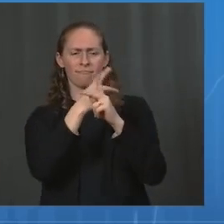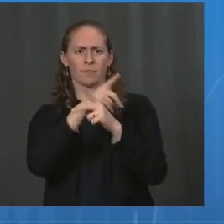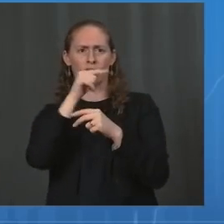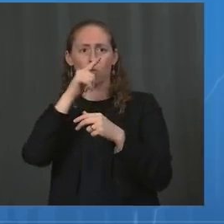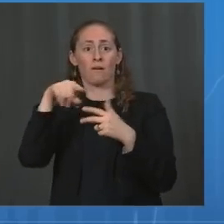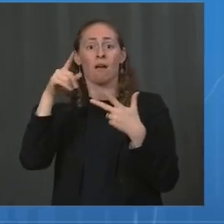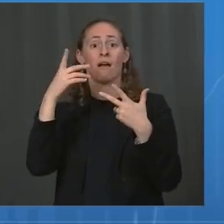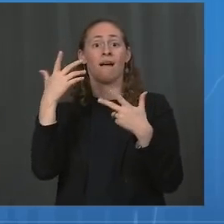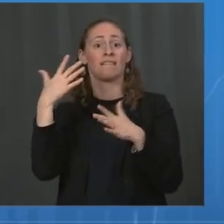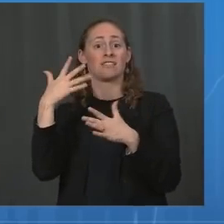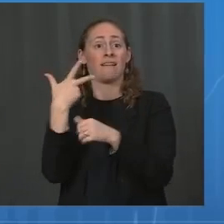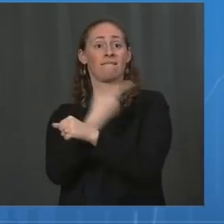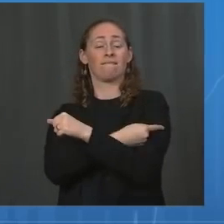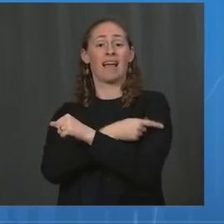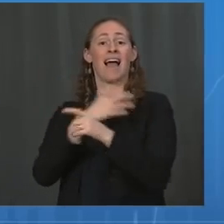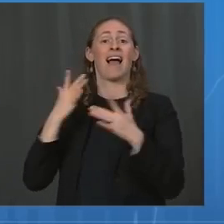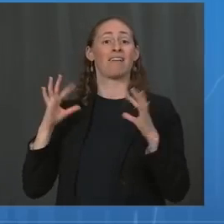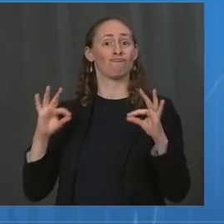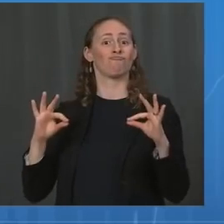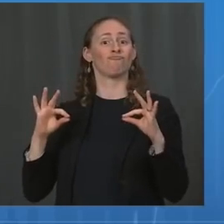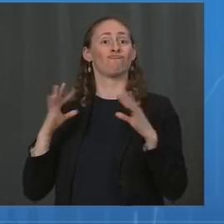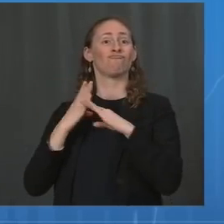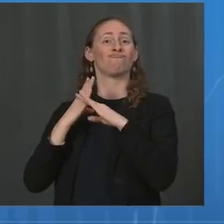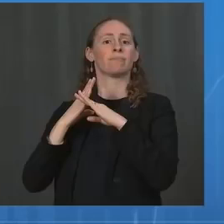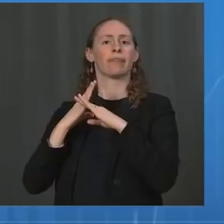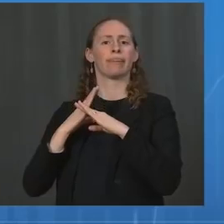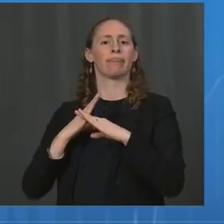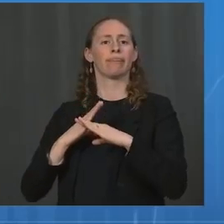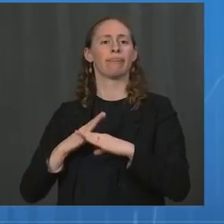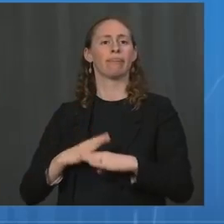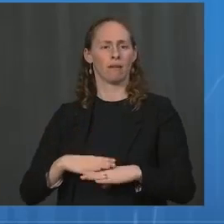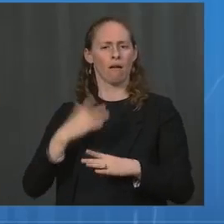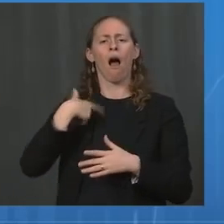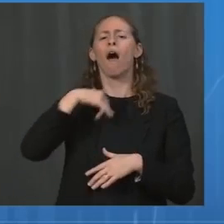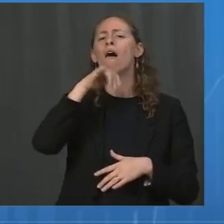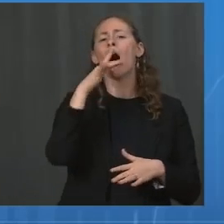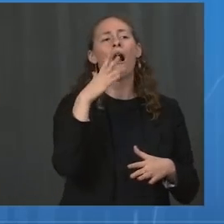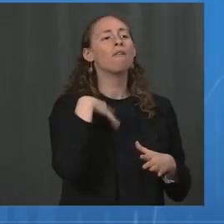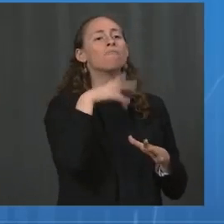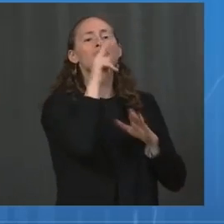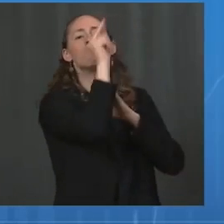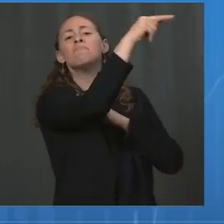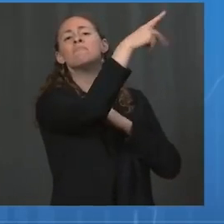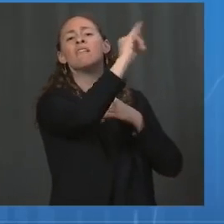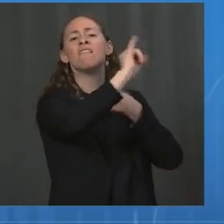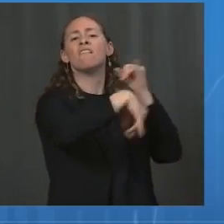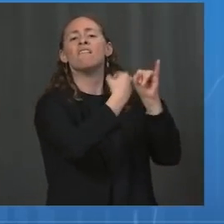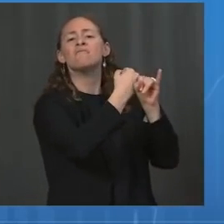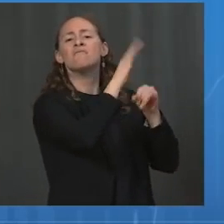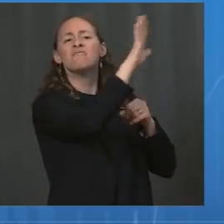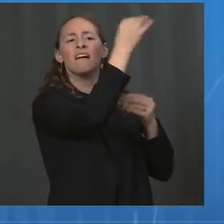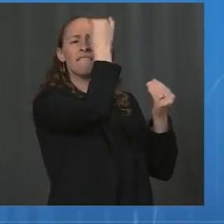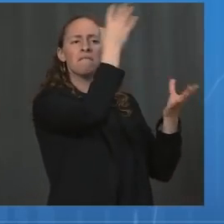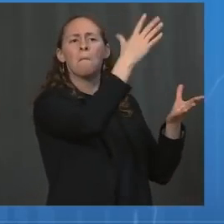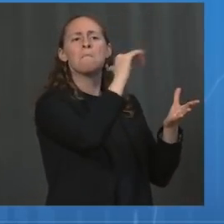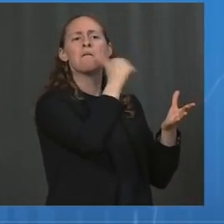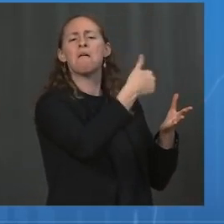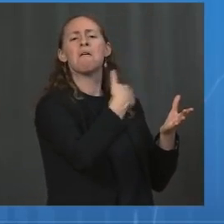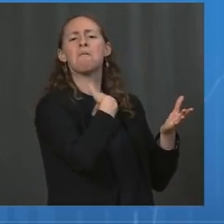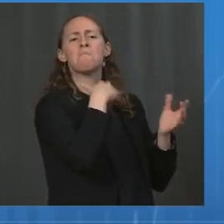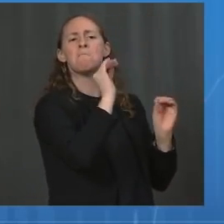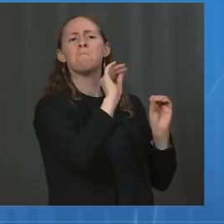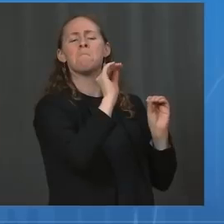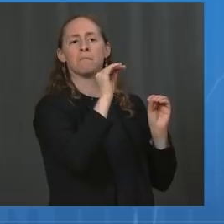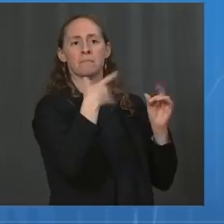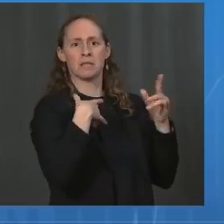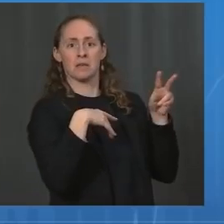ACIP did not review international data that actually has led us to be even more concerned about increased risk of vaccine effectiveness